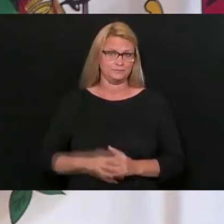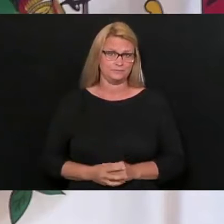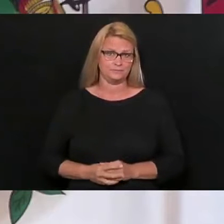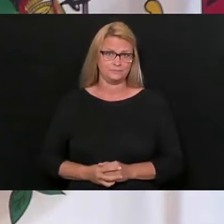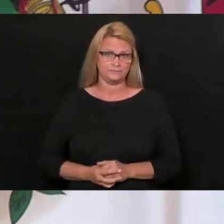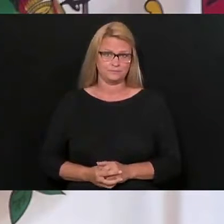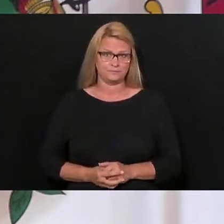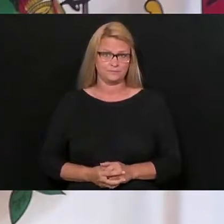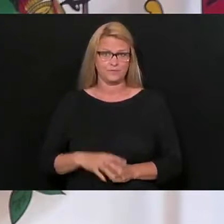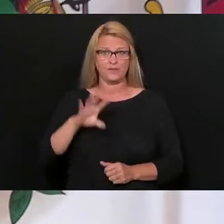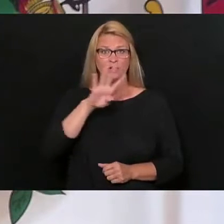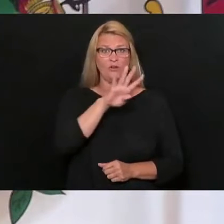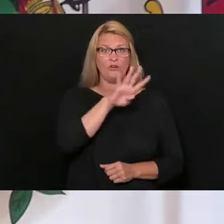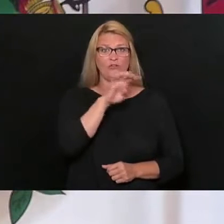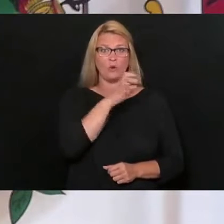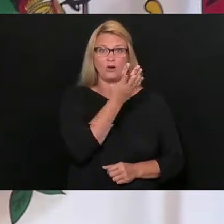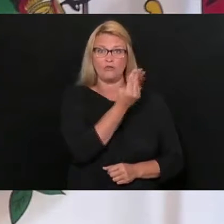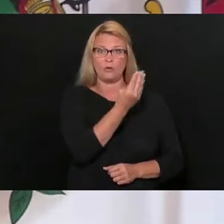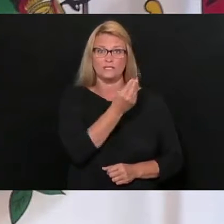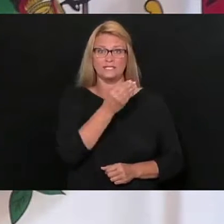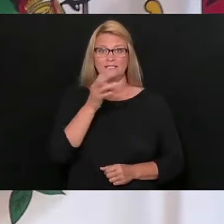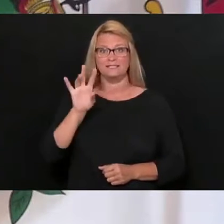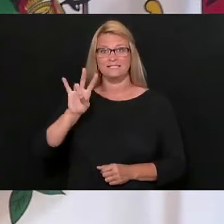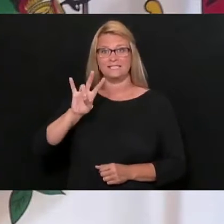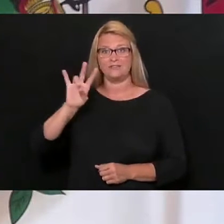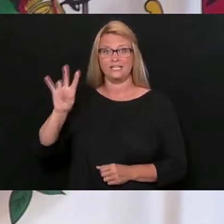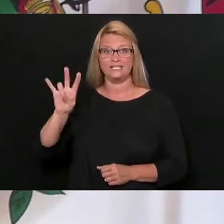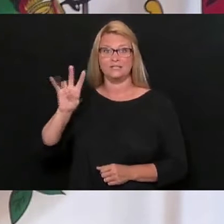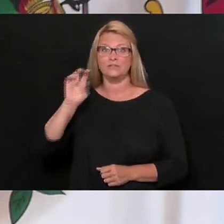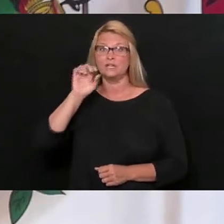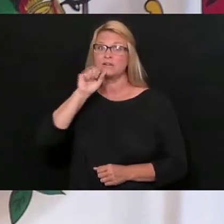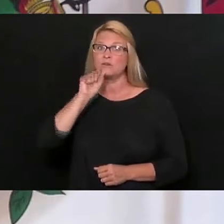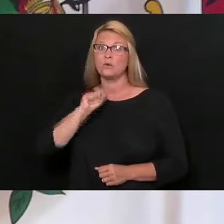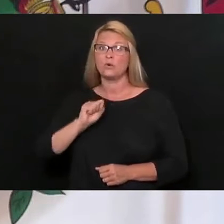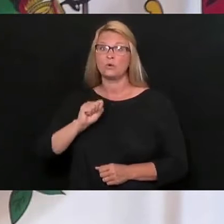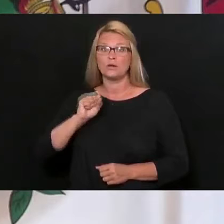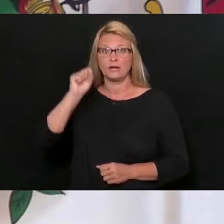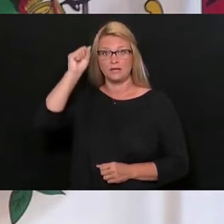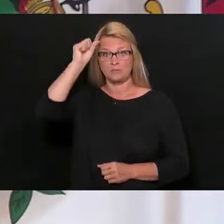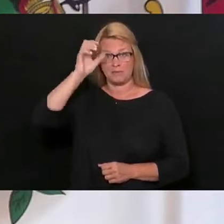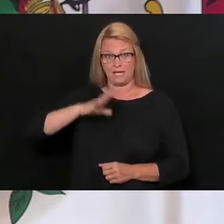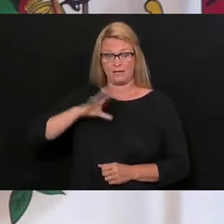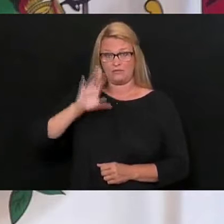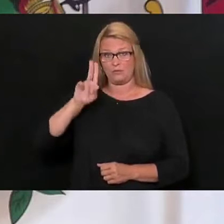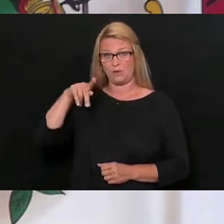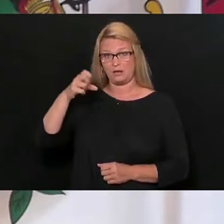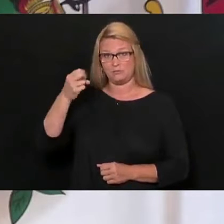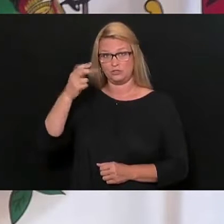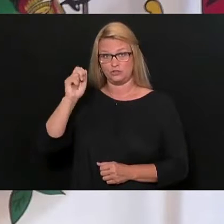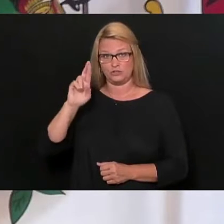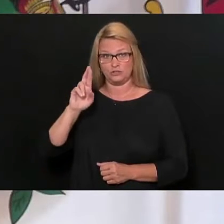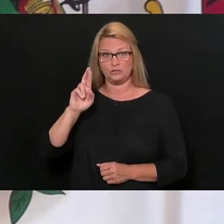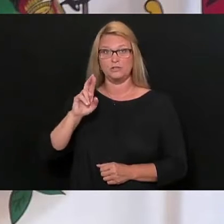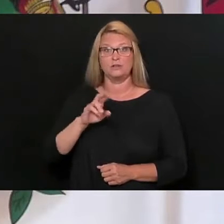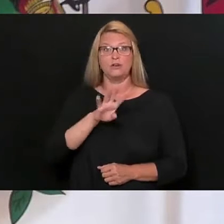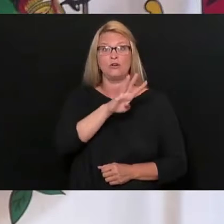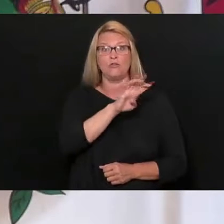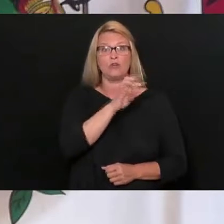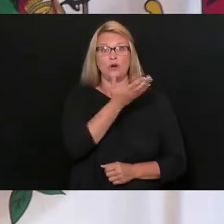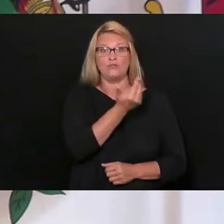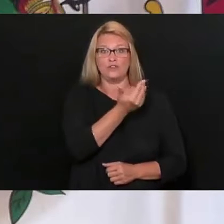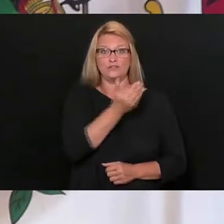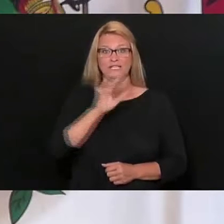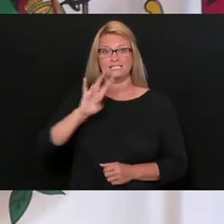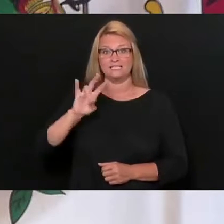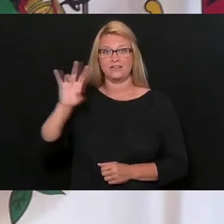Our 414th death is a 77-year-old male from Upshur County. Our 415th death